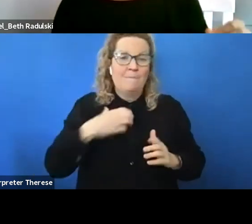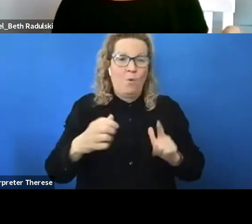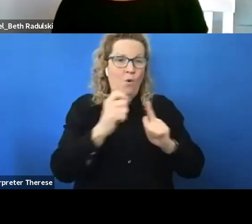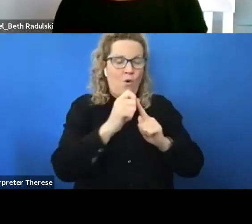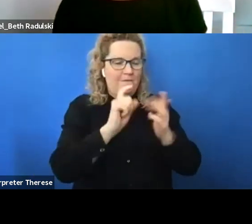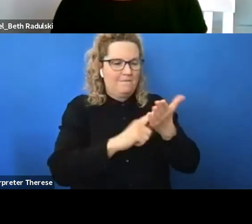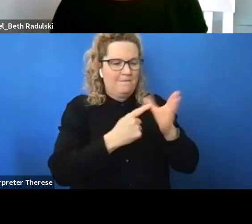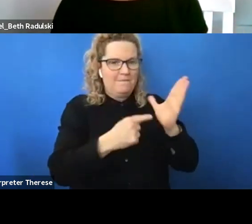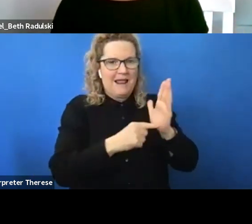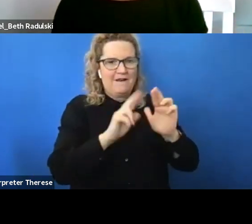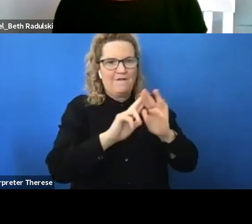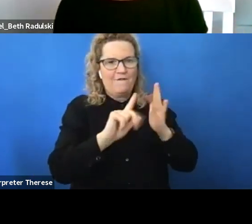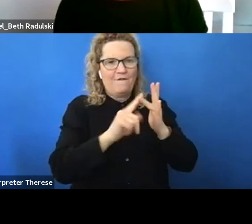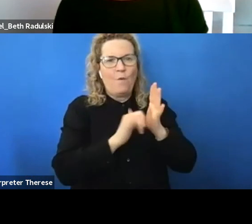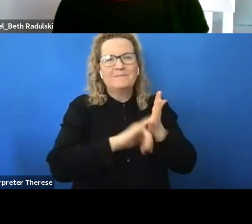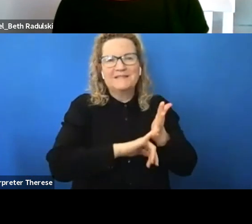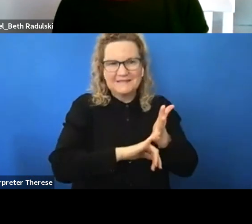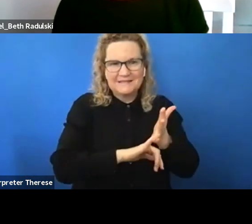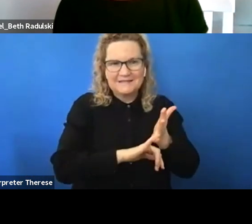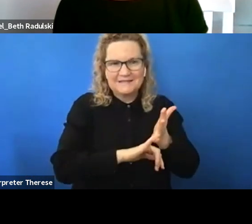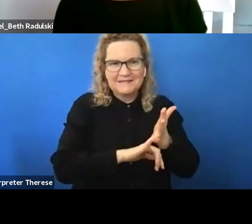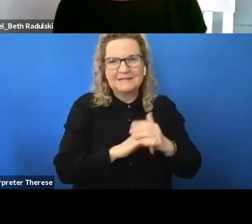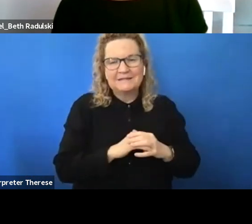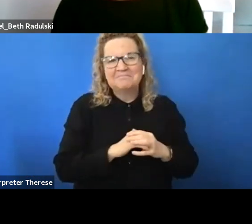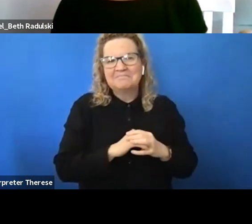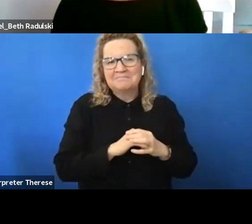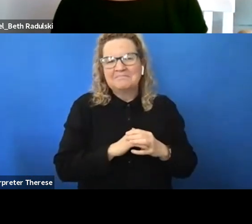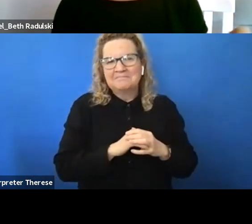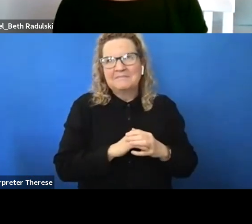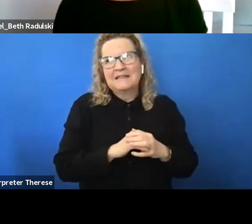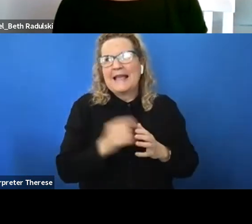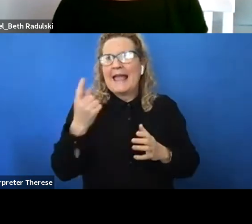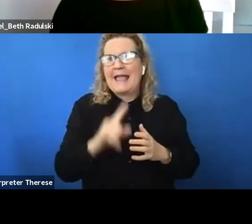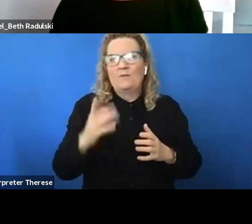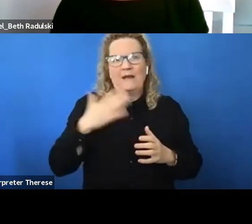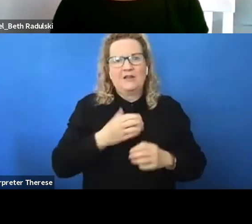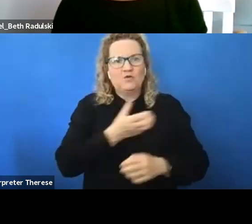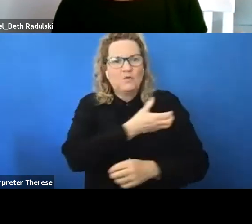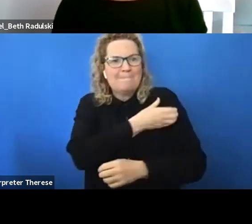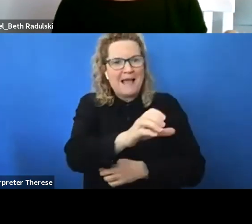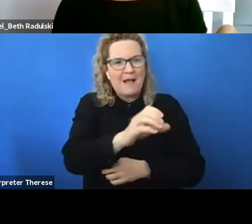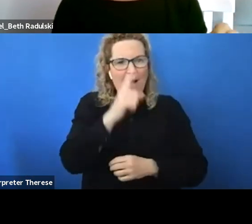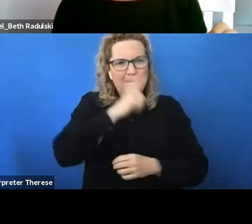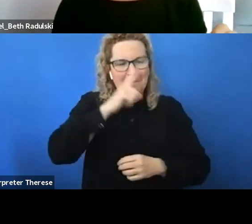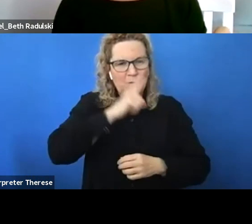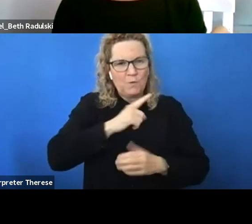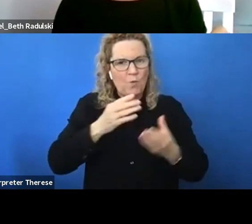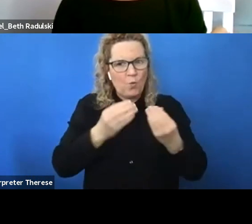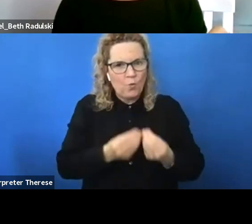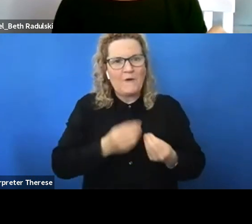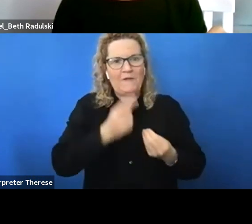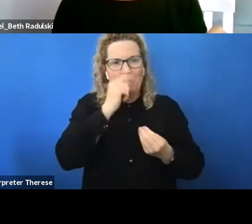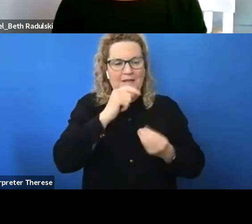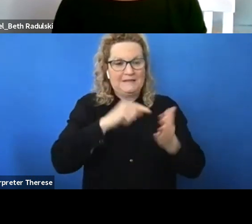um being just we need to empower people with their ability to become